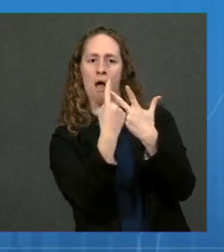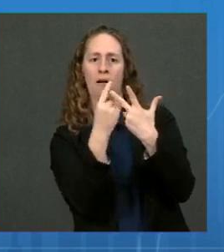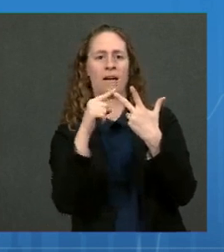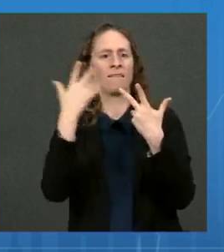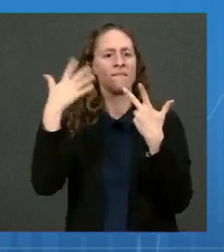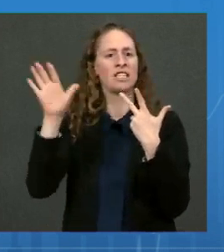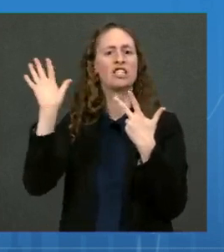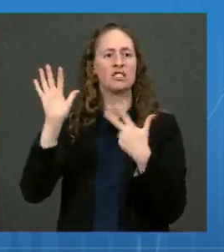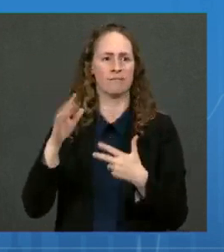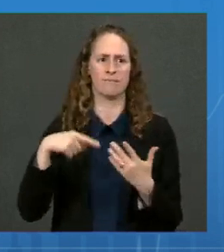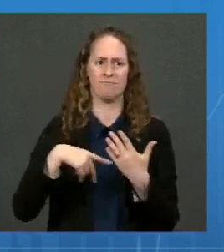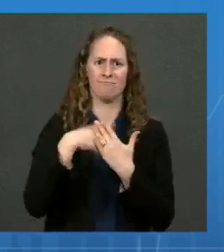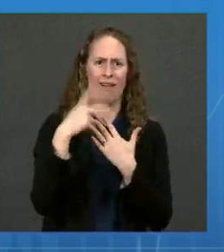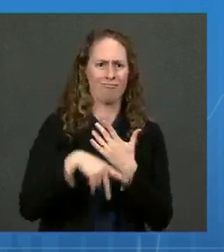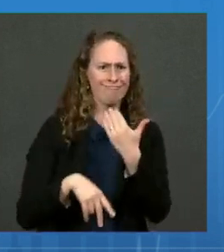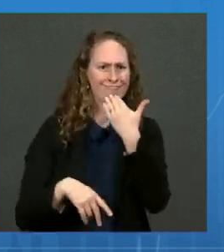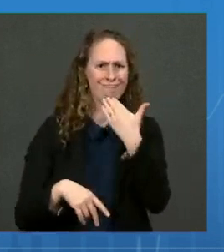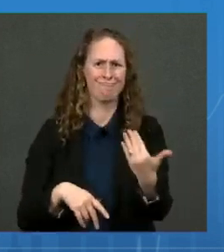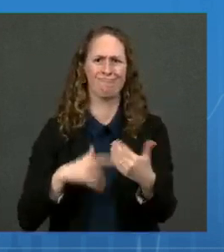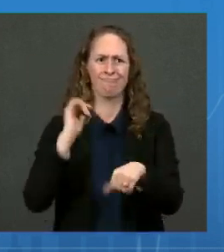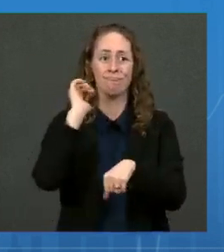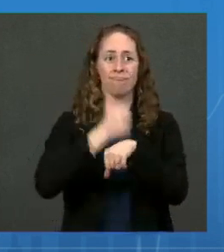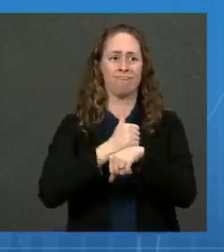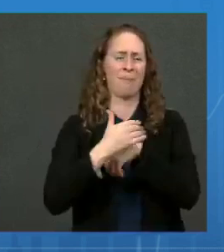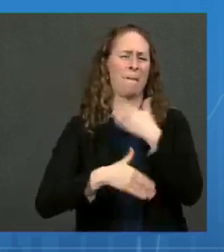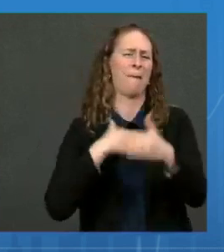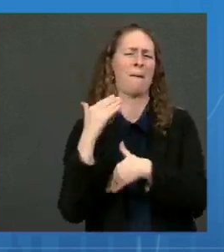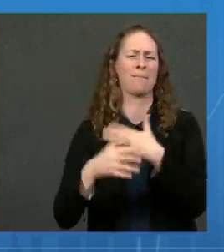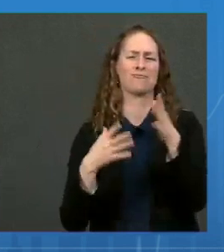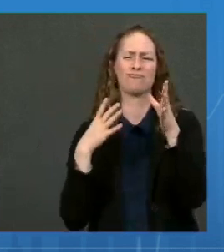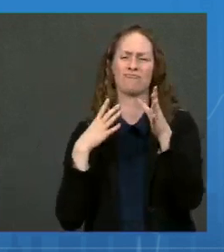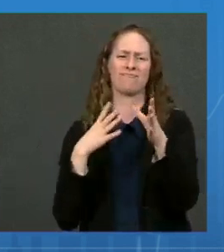off to a very strong start and continues to accelerate.